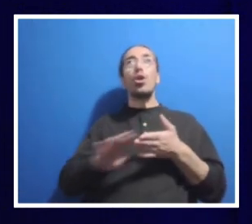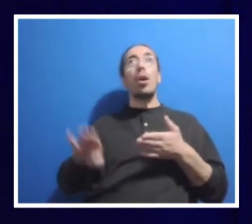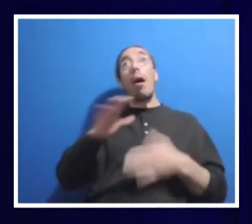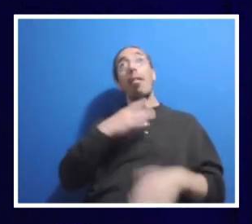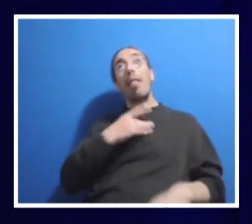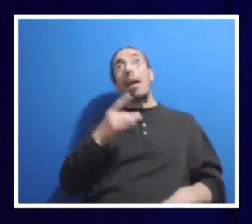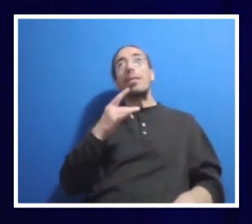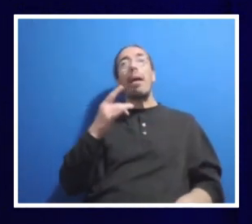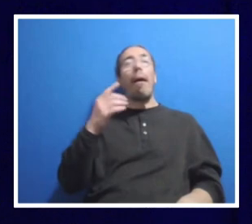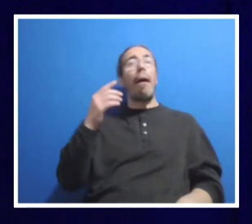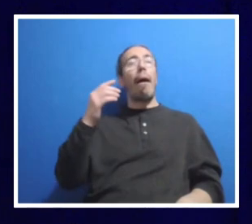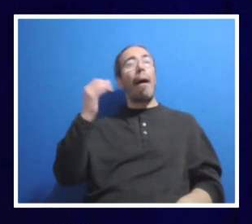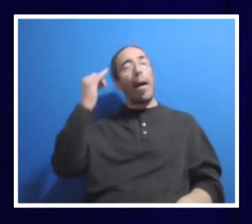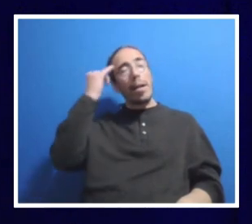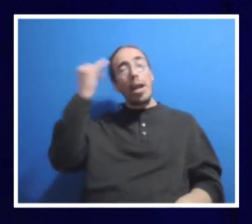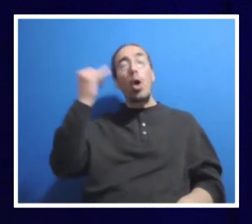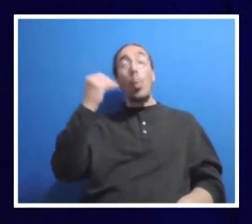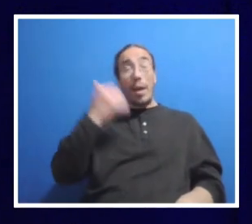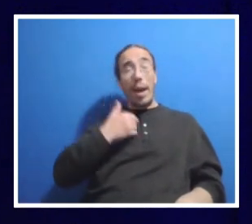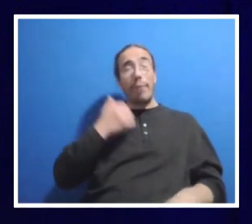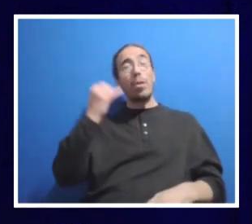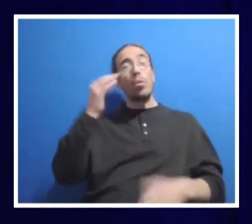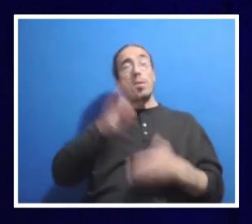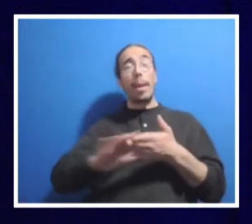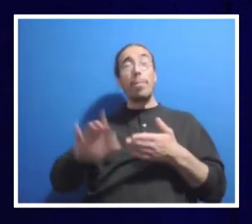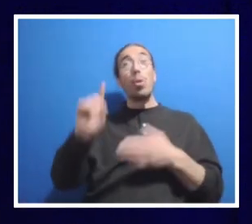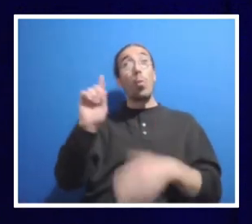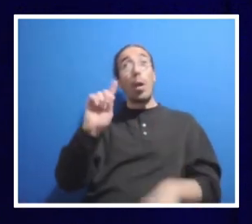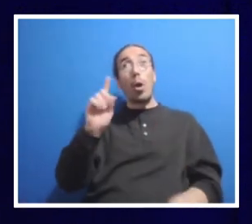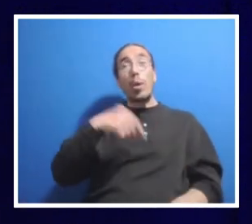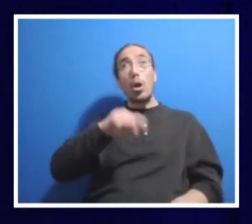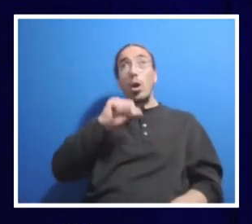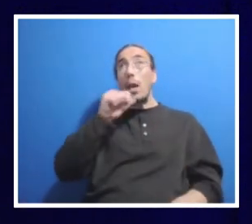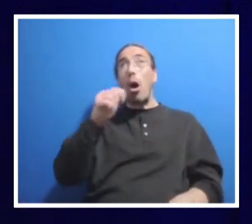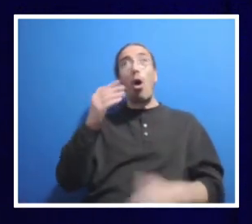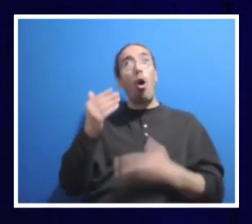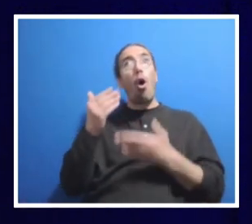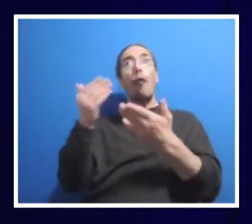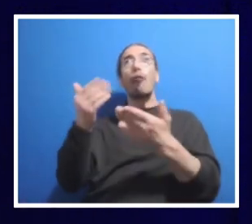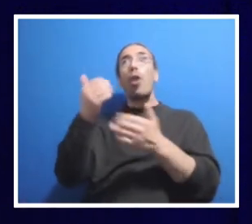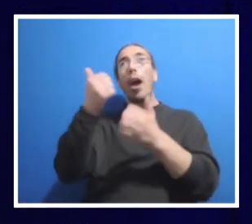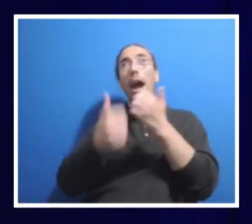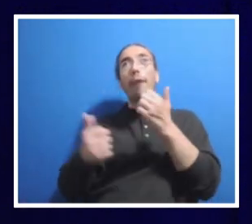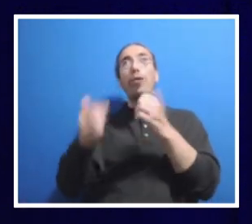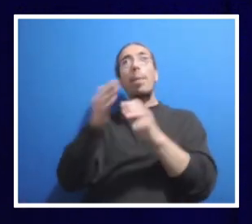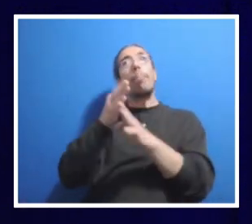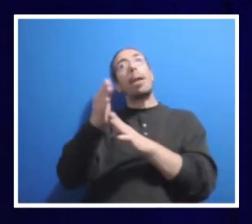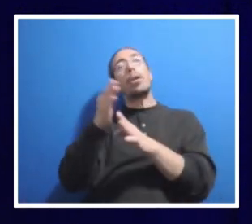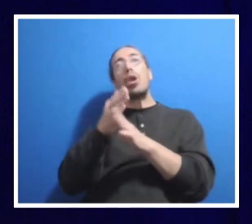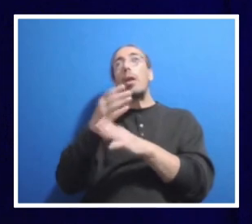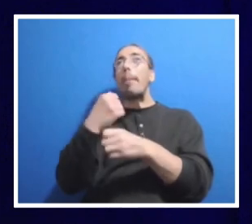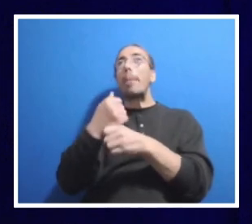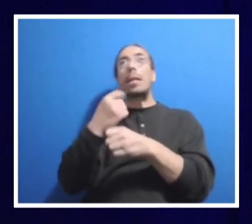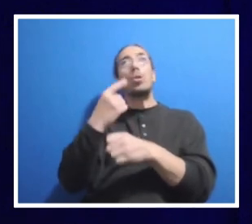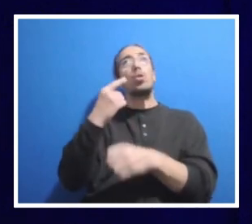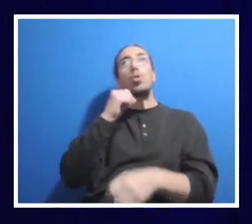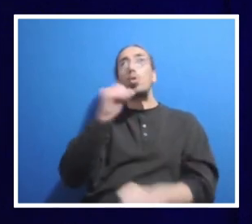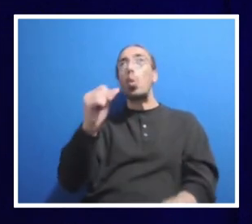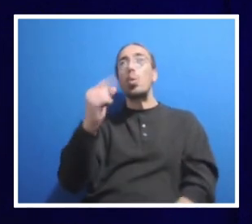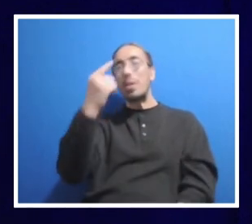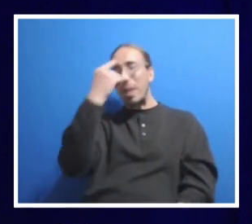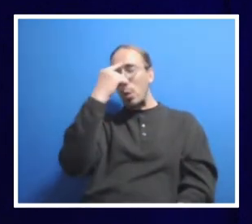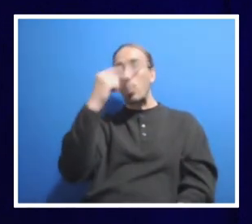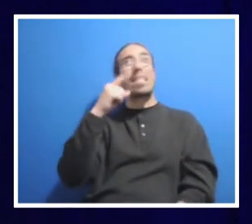we have these campuses where we are not going to offer every single major. That makes no sense. We can't have the resources